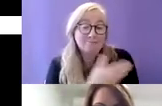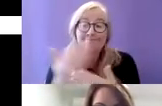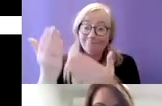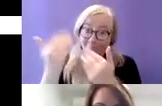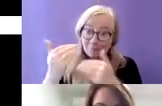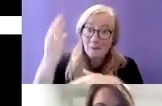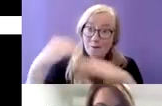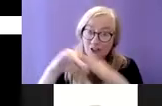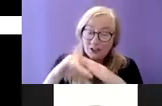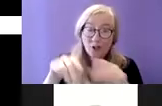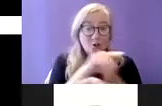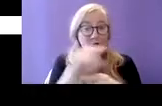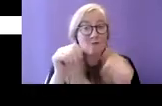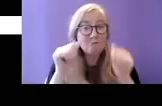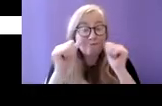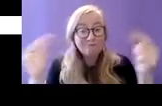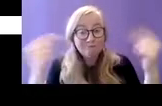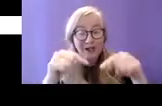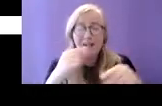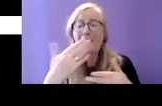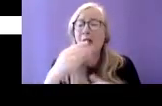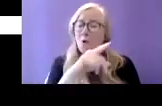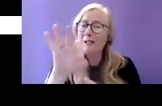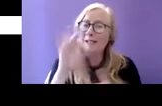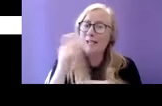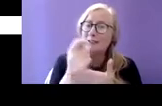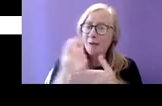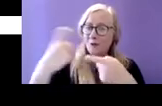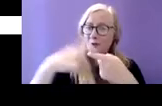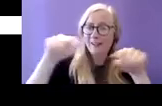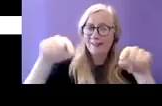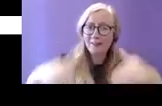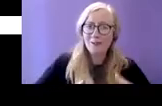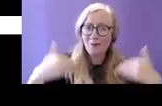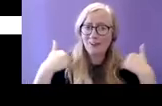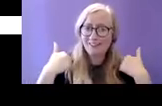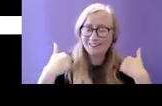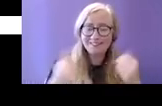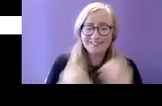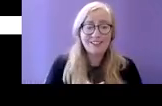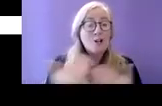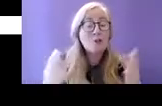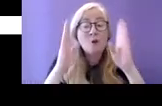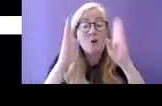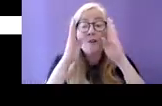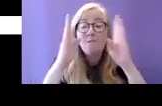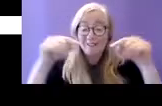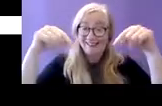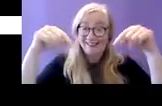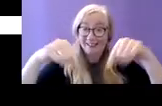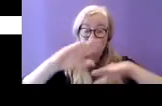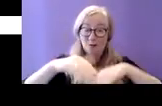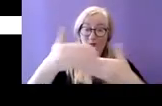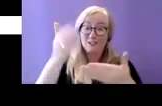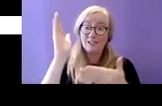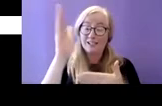join us this morning so the focus of this presentation is the housing circumstances of persons with